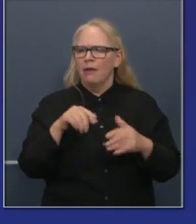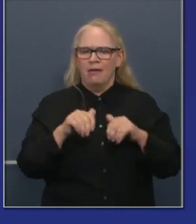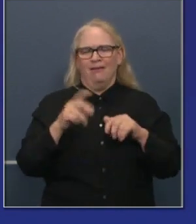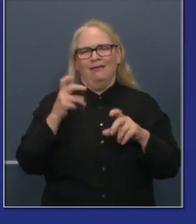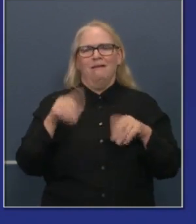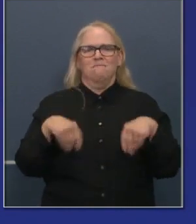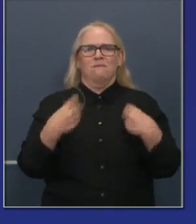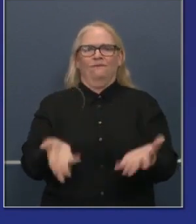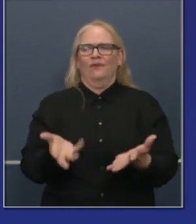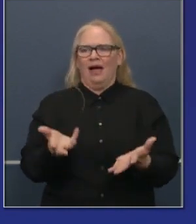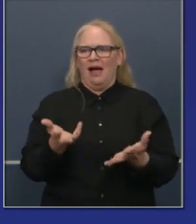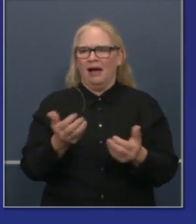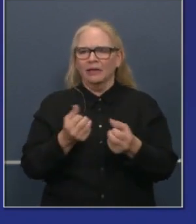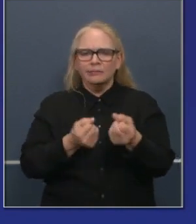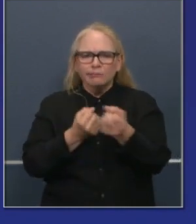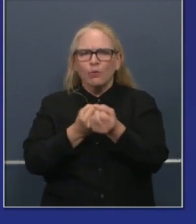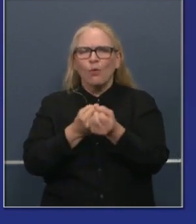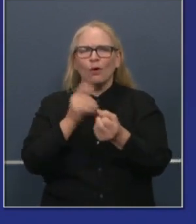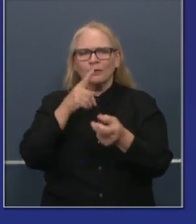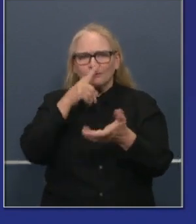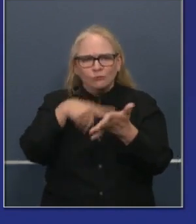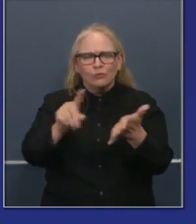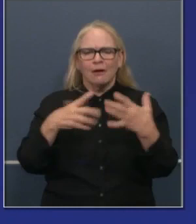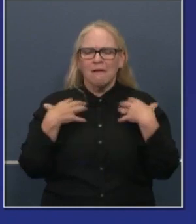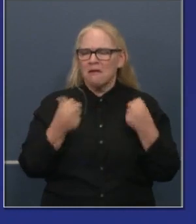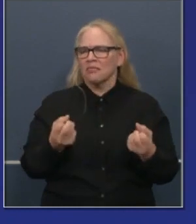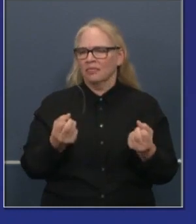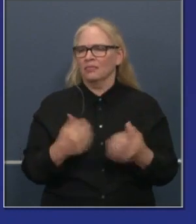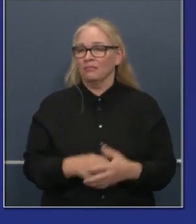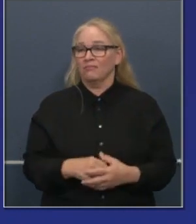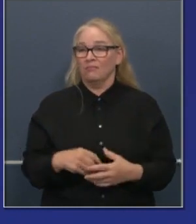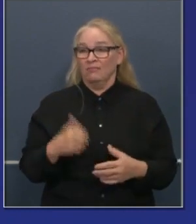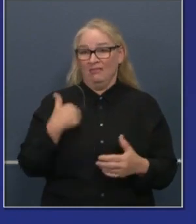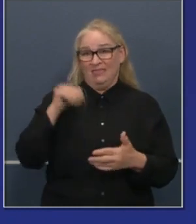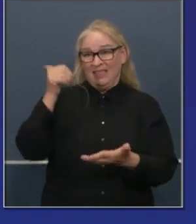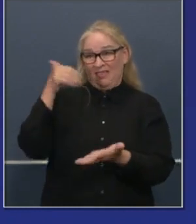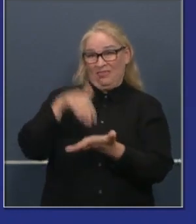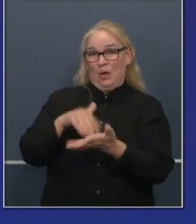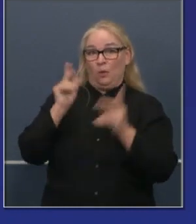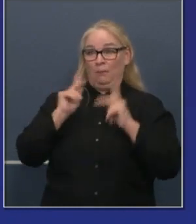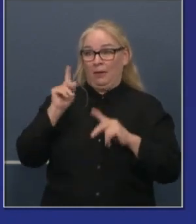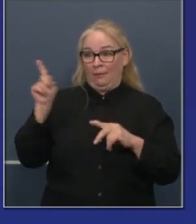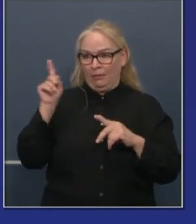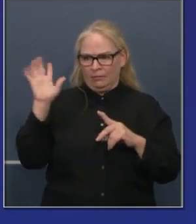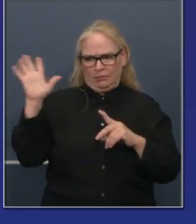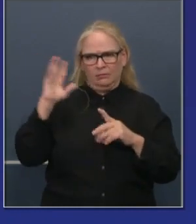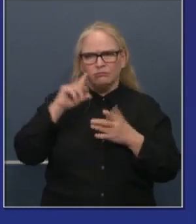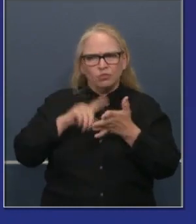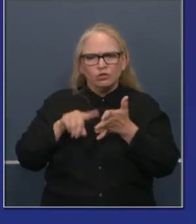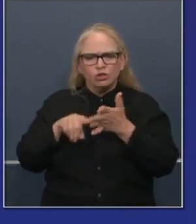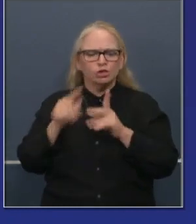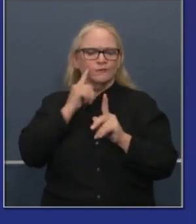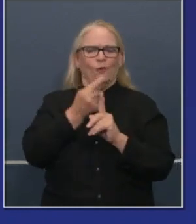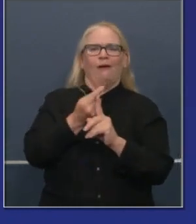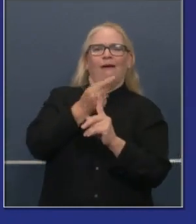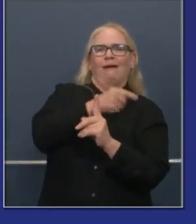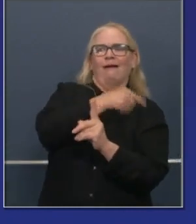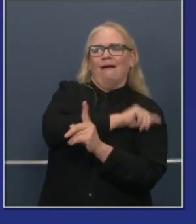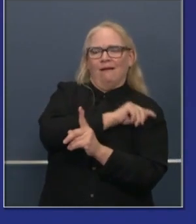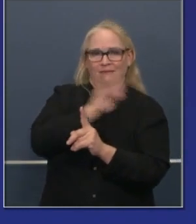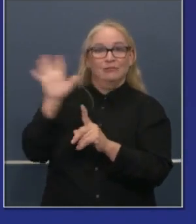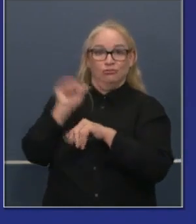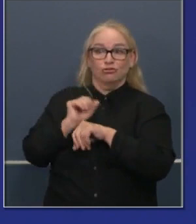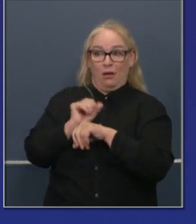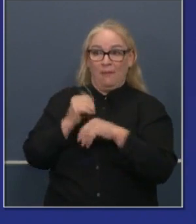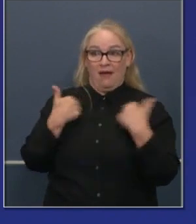tracers that we have trained here in the state of California in partnership with UCSF and UCLA